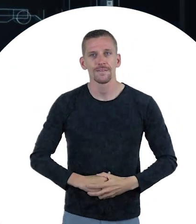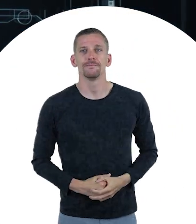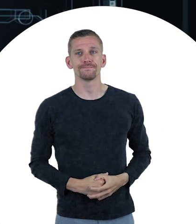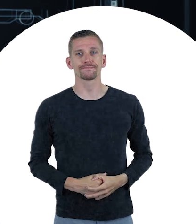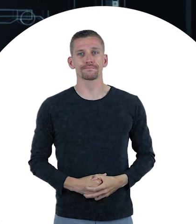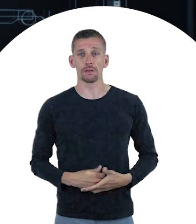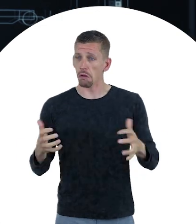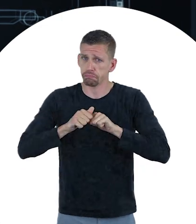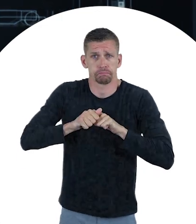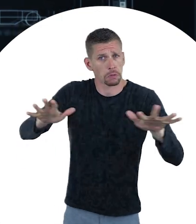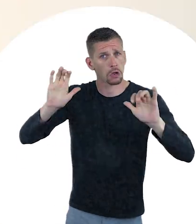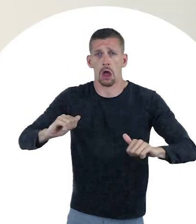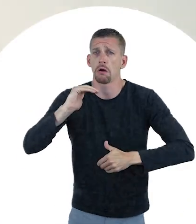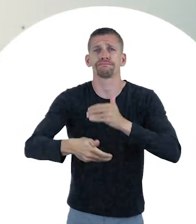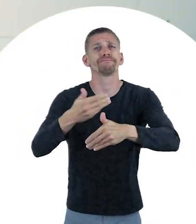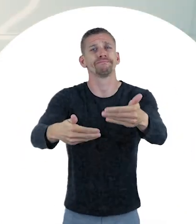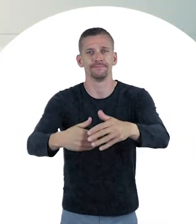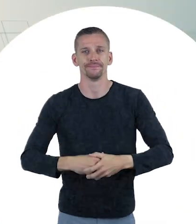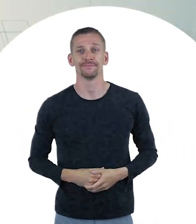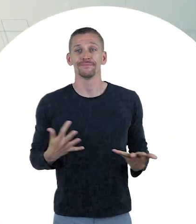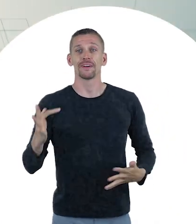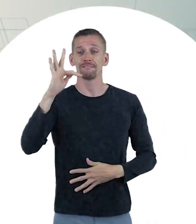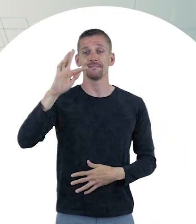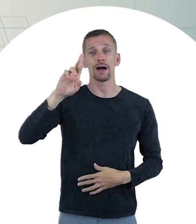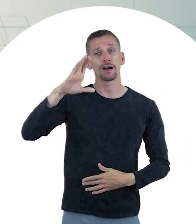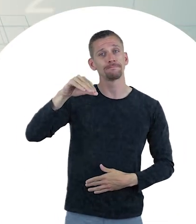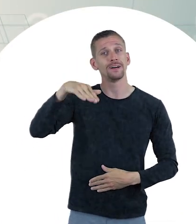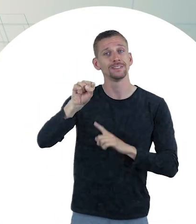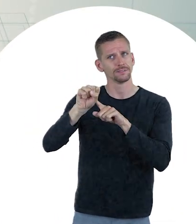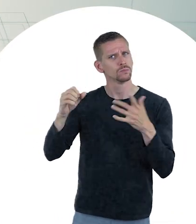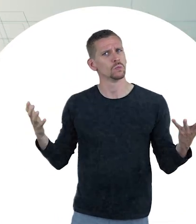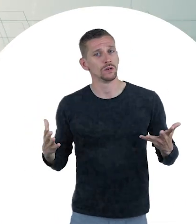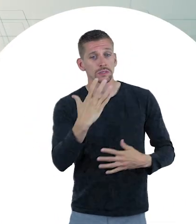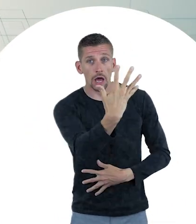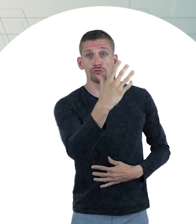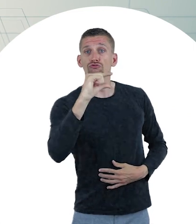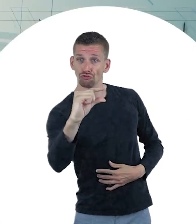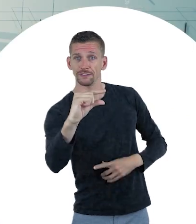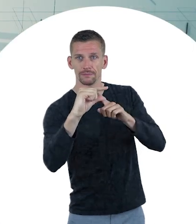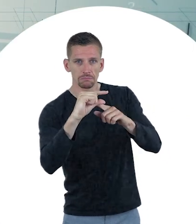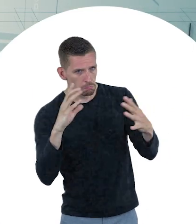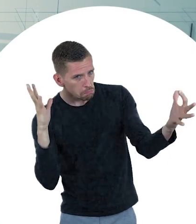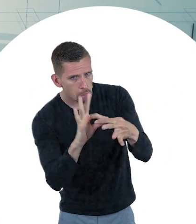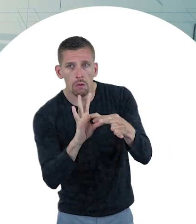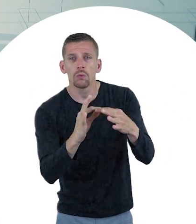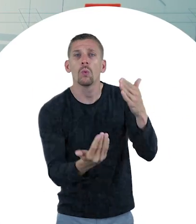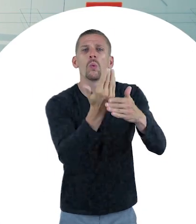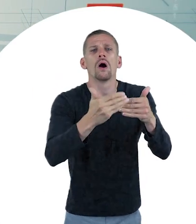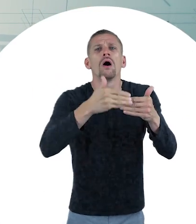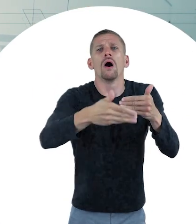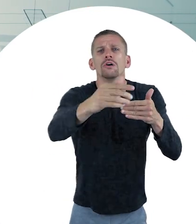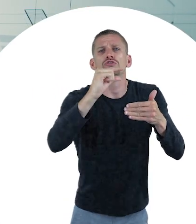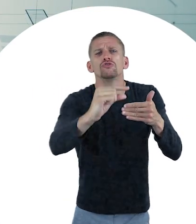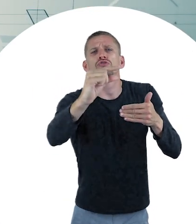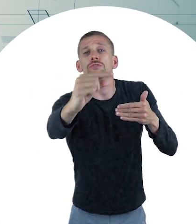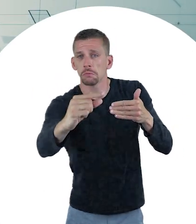once these are published. In this way, FRMCS, designed for 5G, will remain compatible